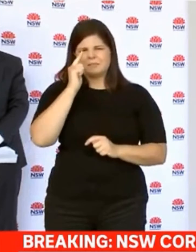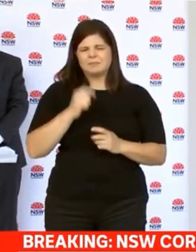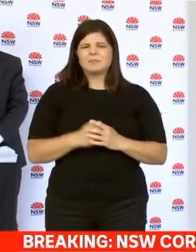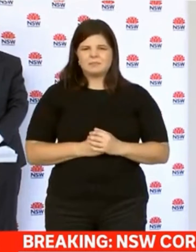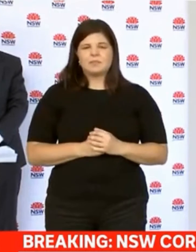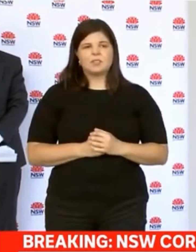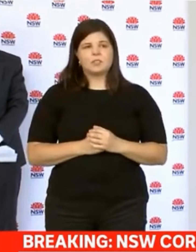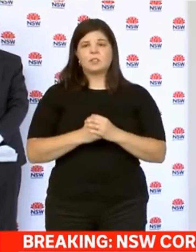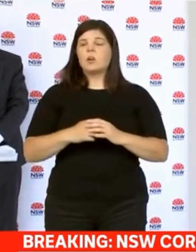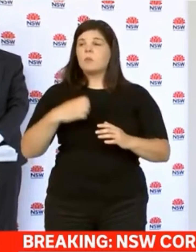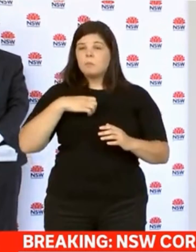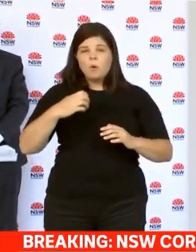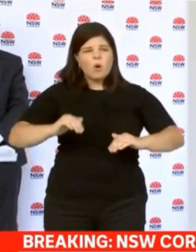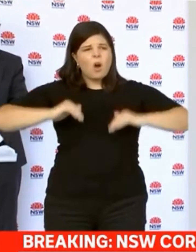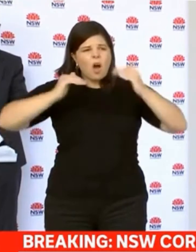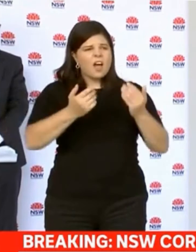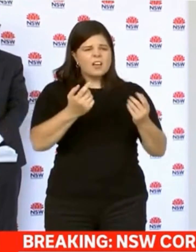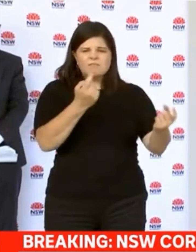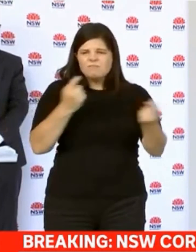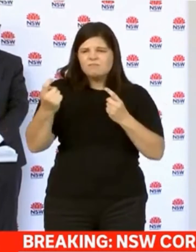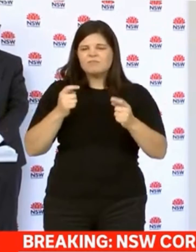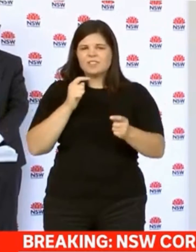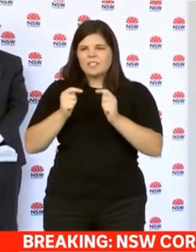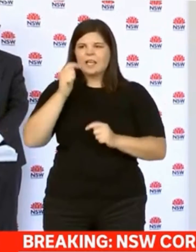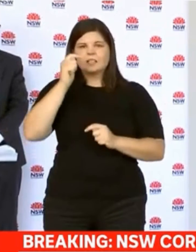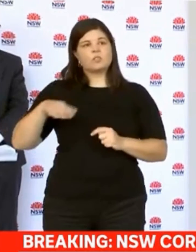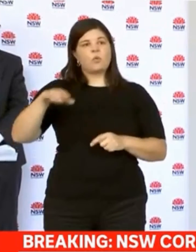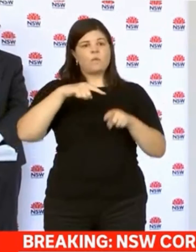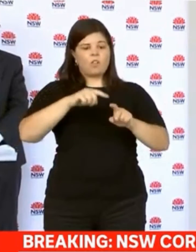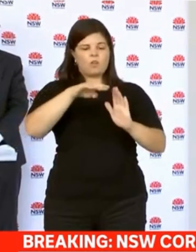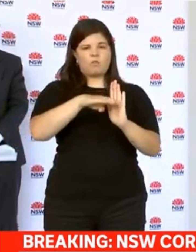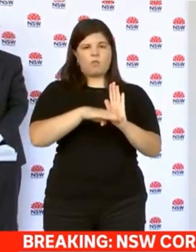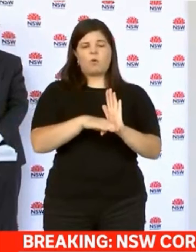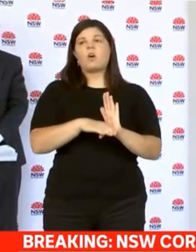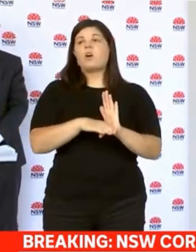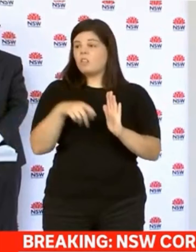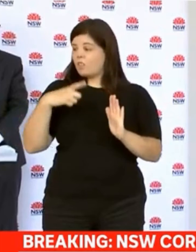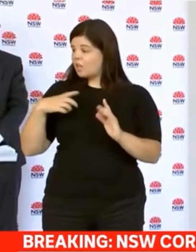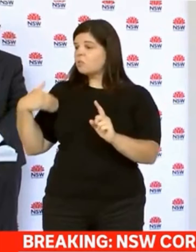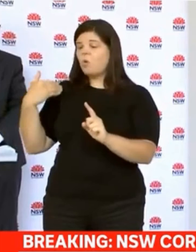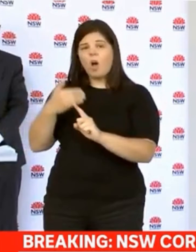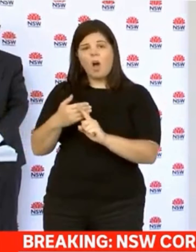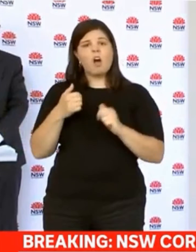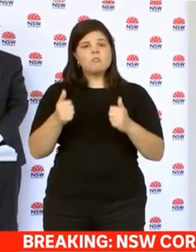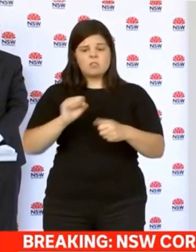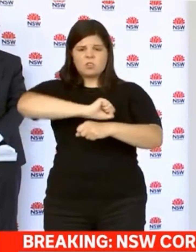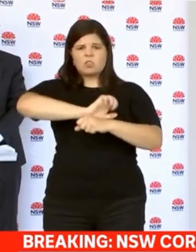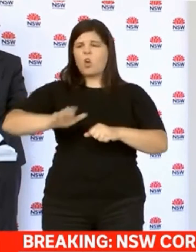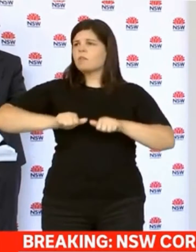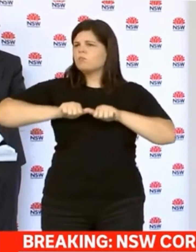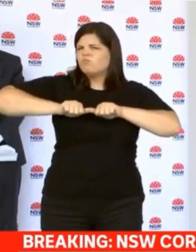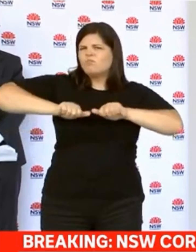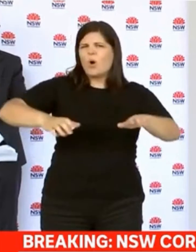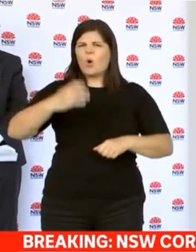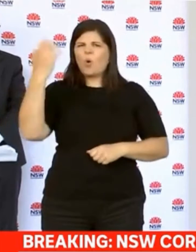The high rates of testing, coupled with our community's response to doing the right thing, has allowed us to keep the virus at bay, and we